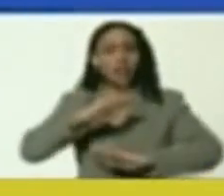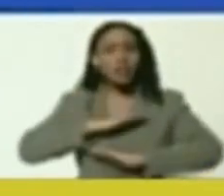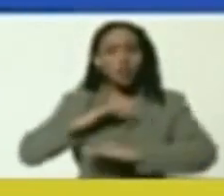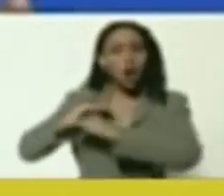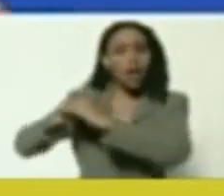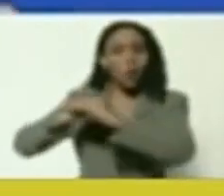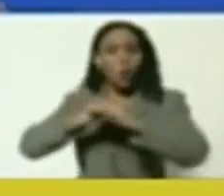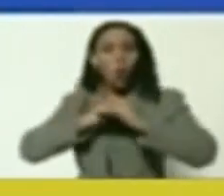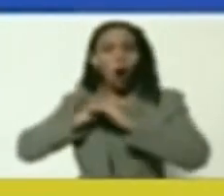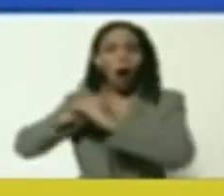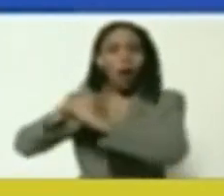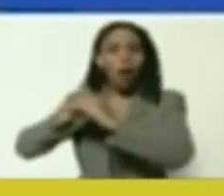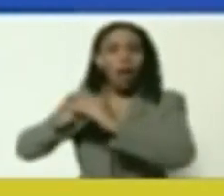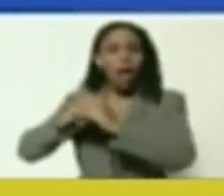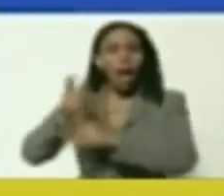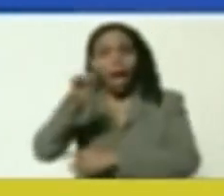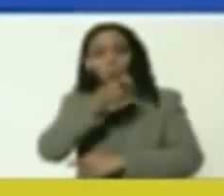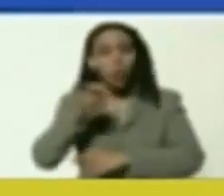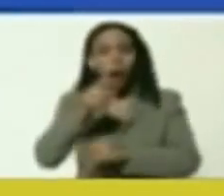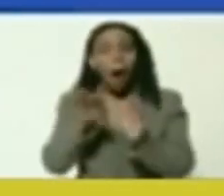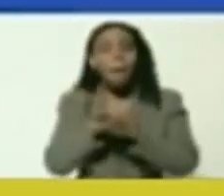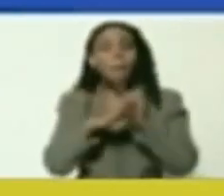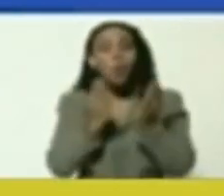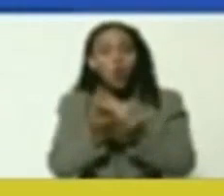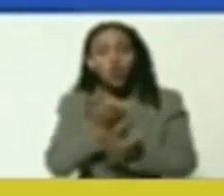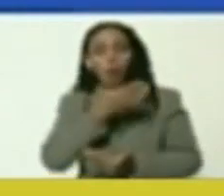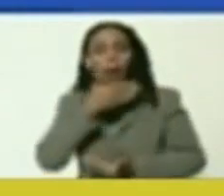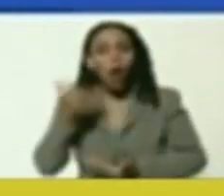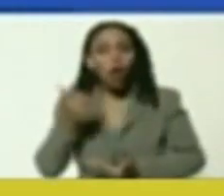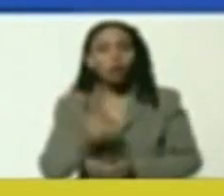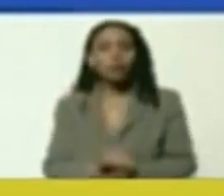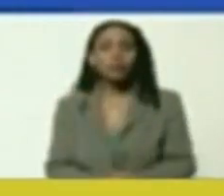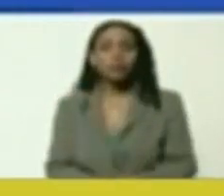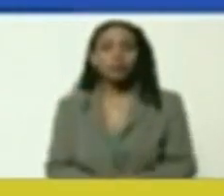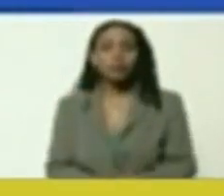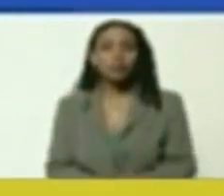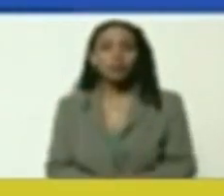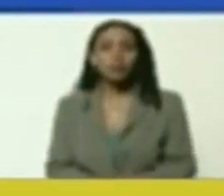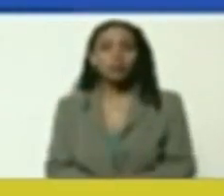searching for mutual benefits, searching for a better world.